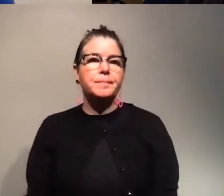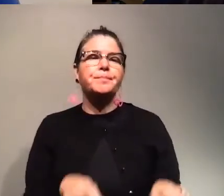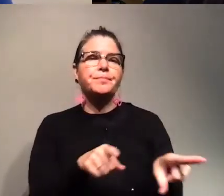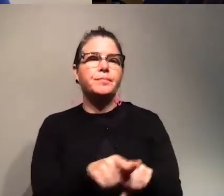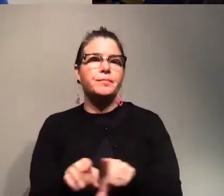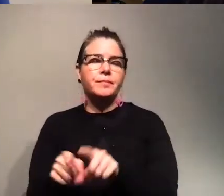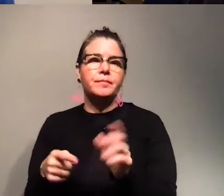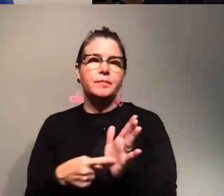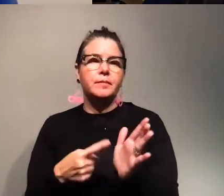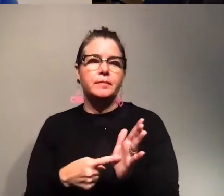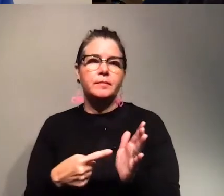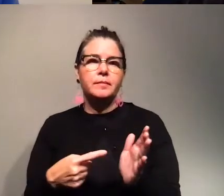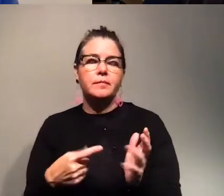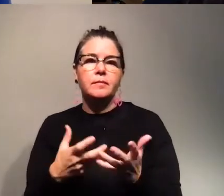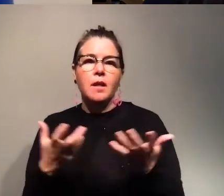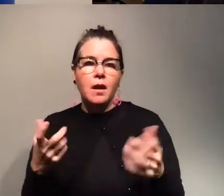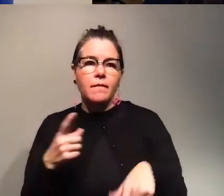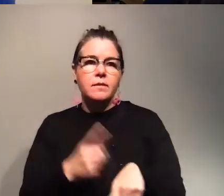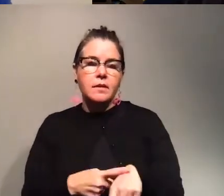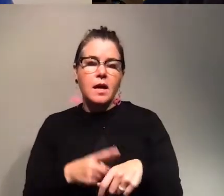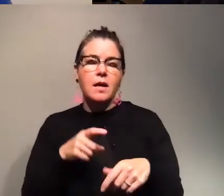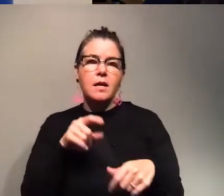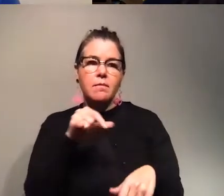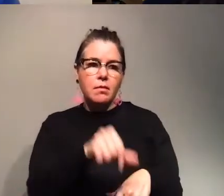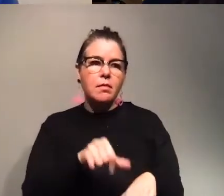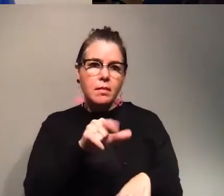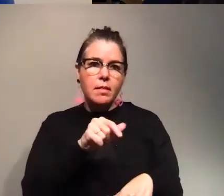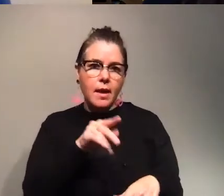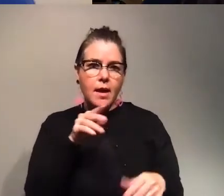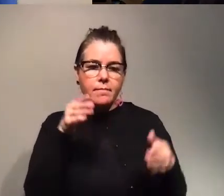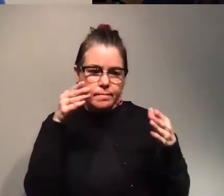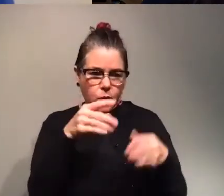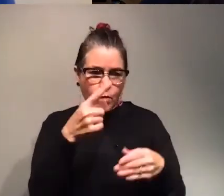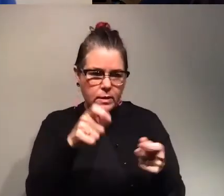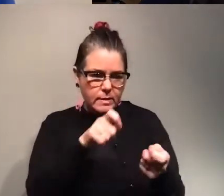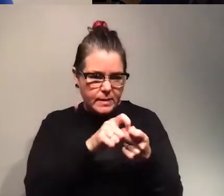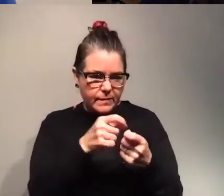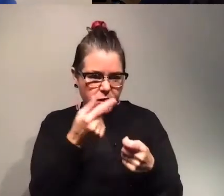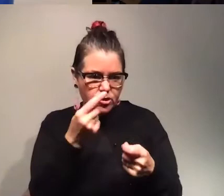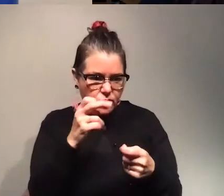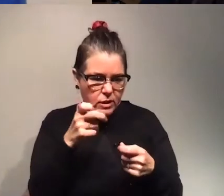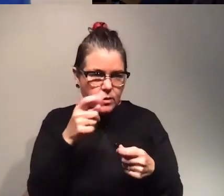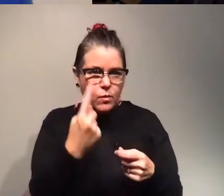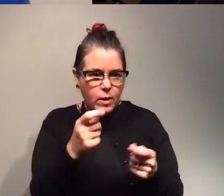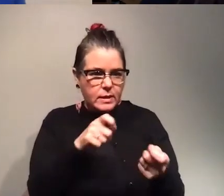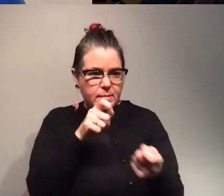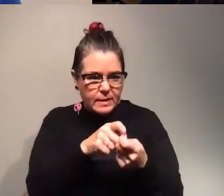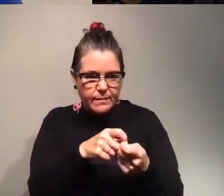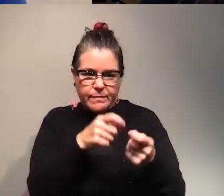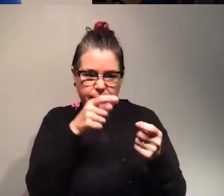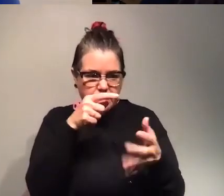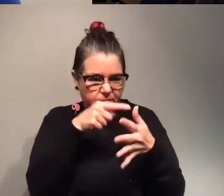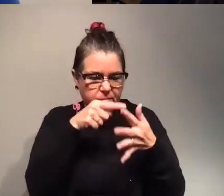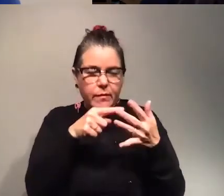uh we spend so much time in the lab you know studying one specific team one specific pathway of breath in that we